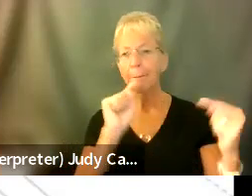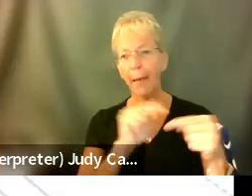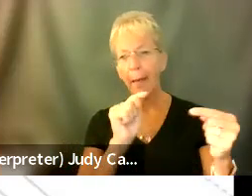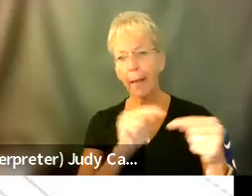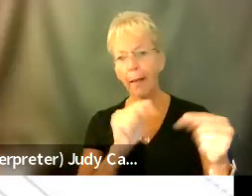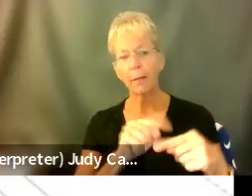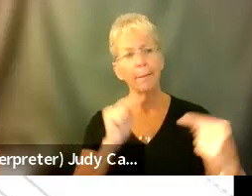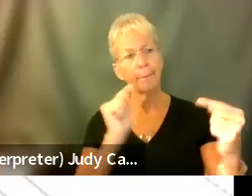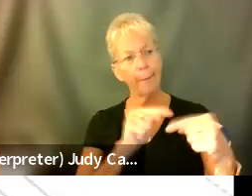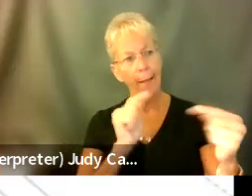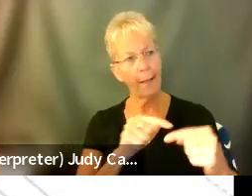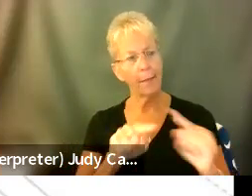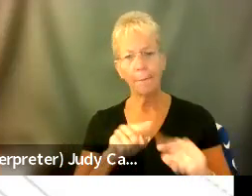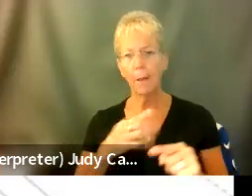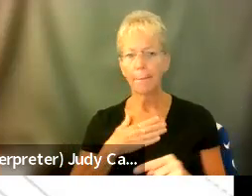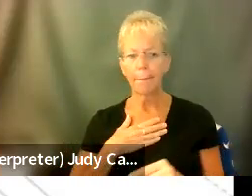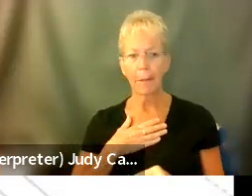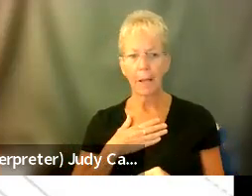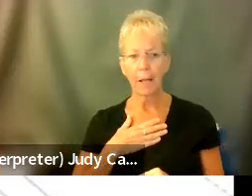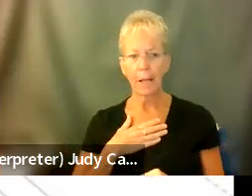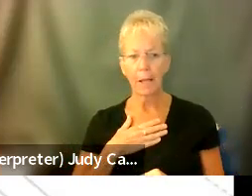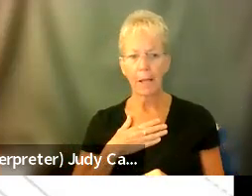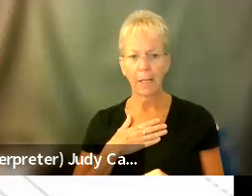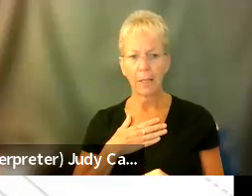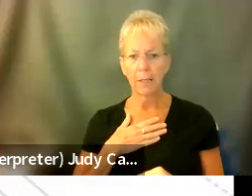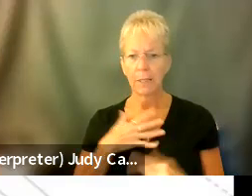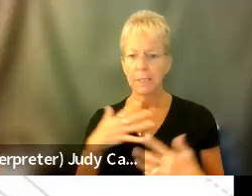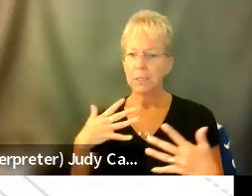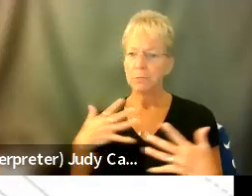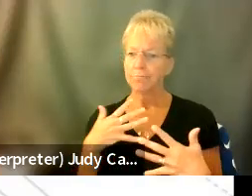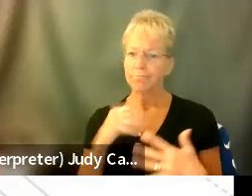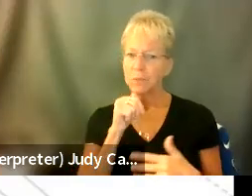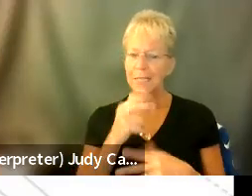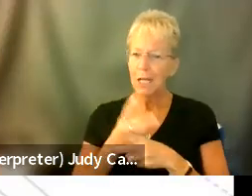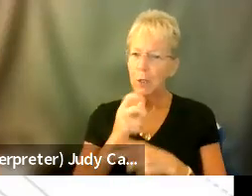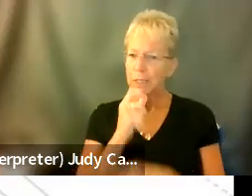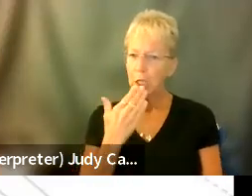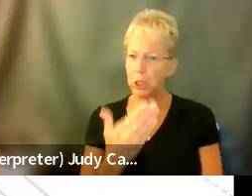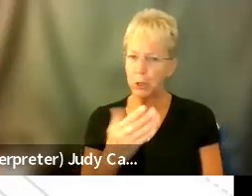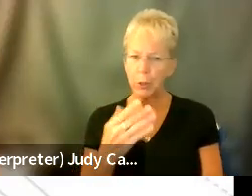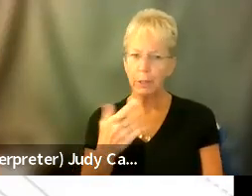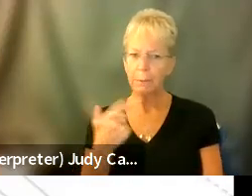it, it made my hair not as good because I was, um,